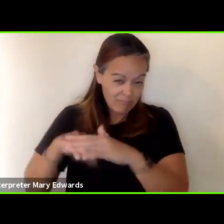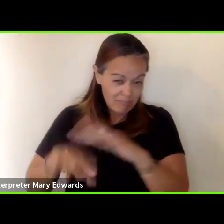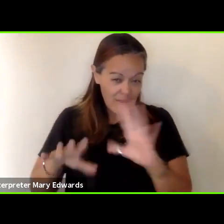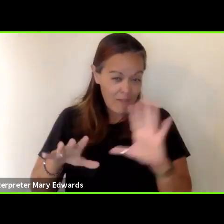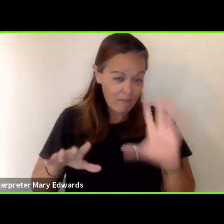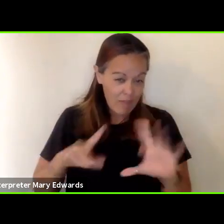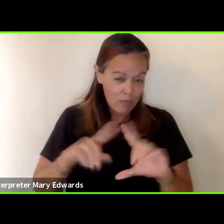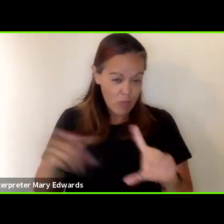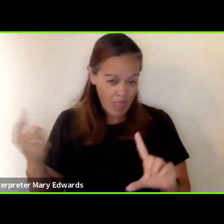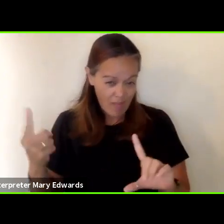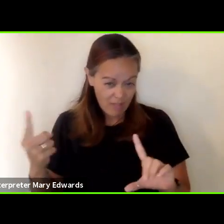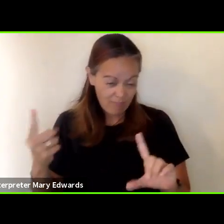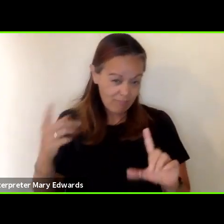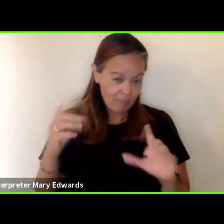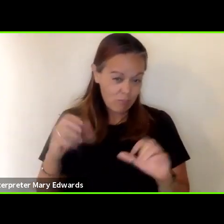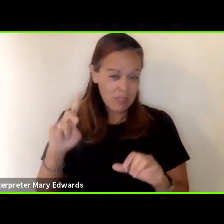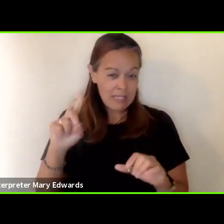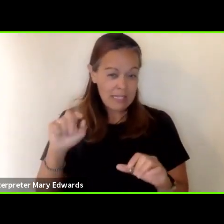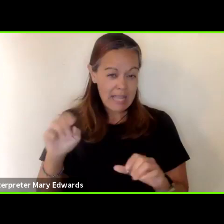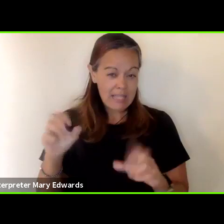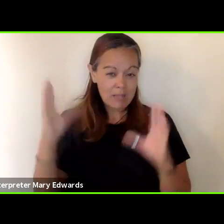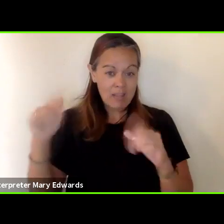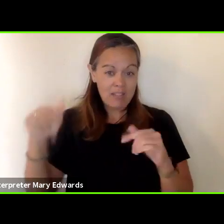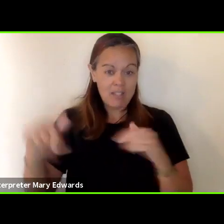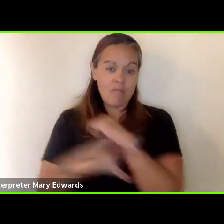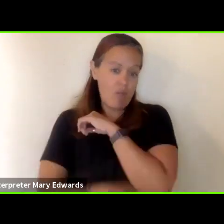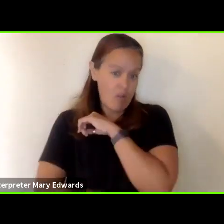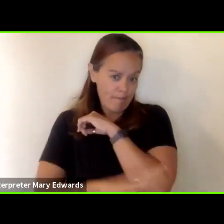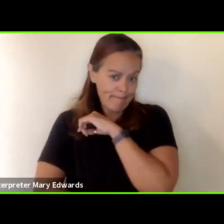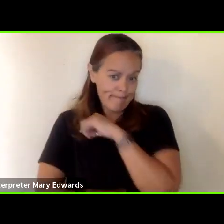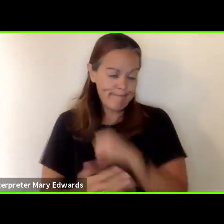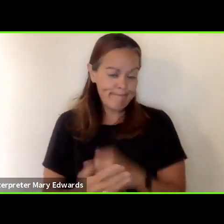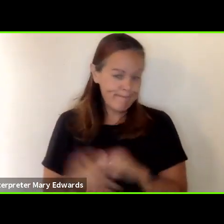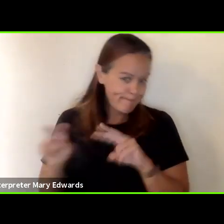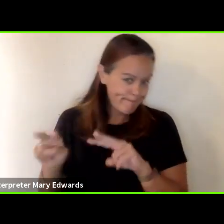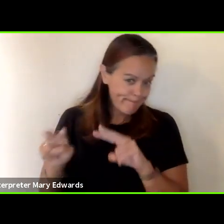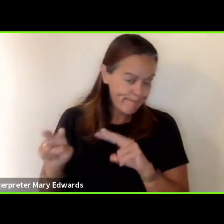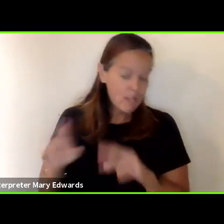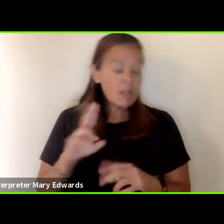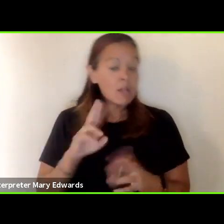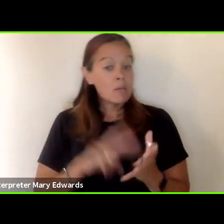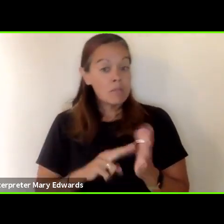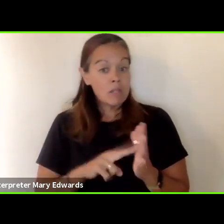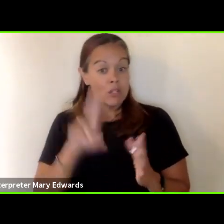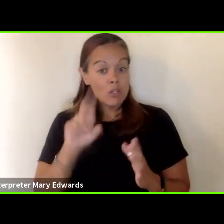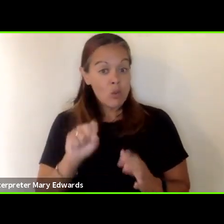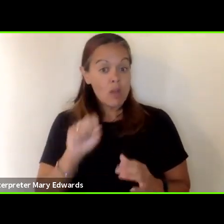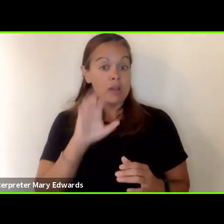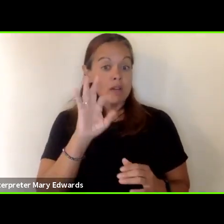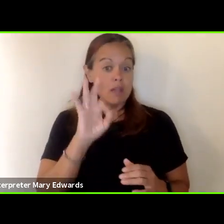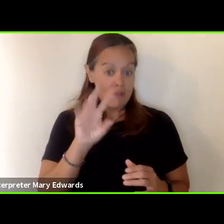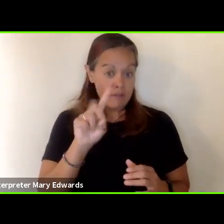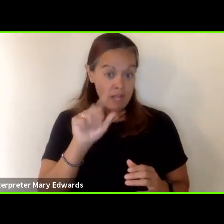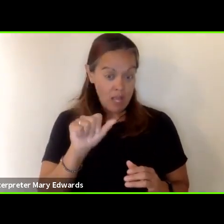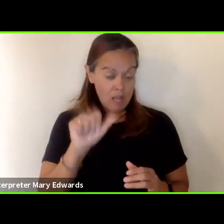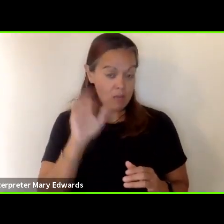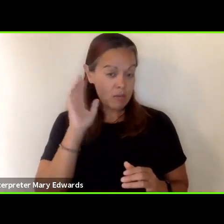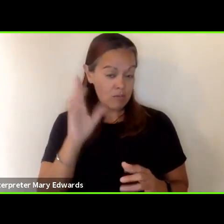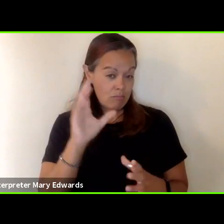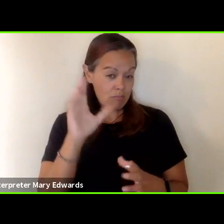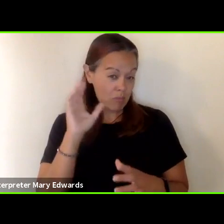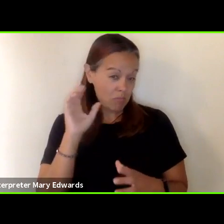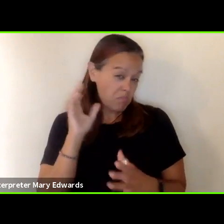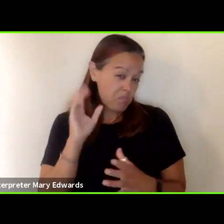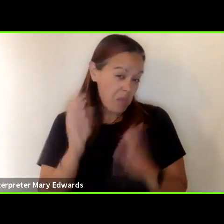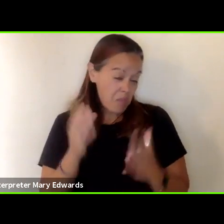11 with data expected back this fall that means that the u.s food and drug administration could approve a vaccine